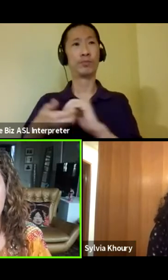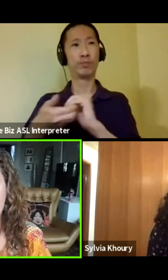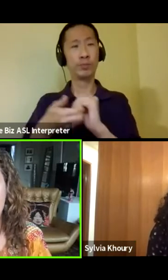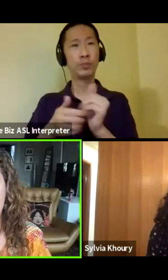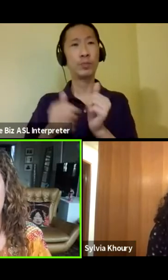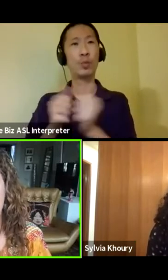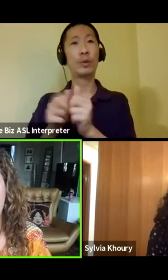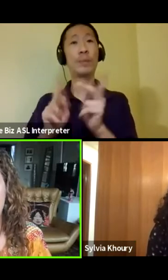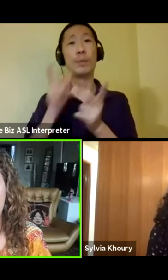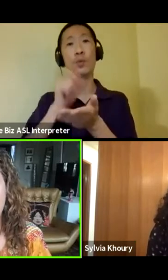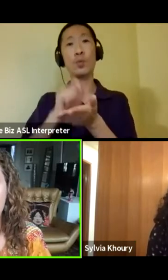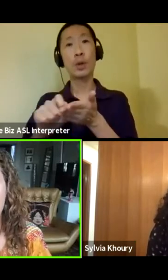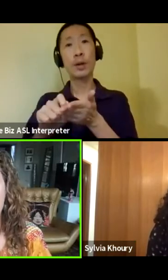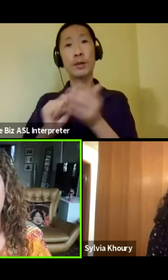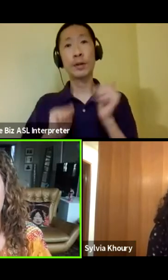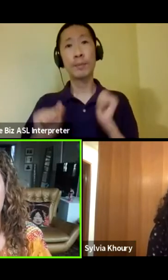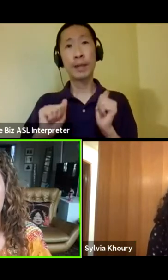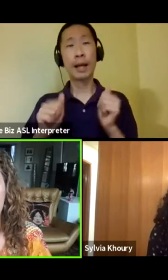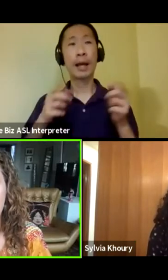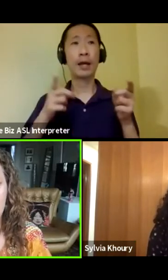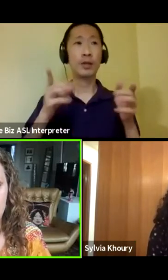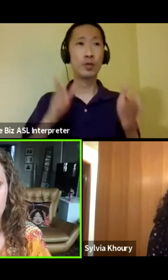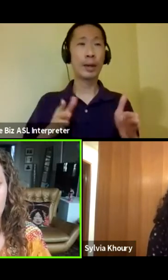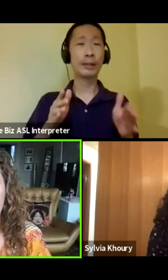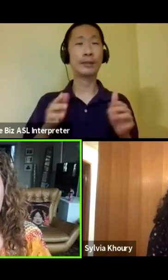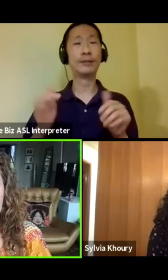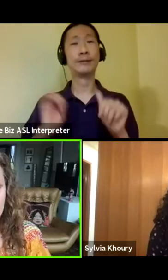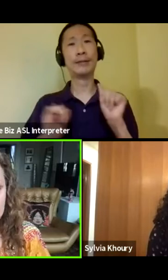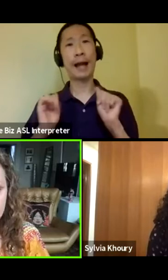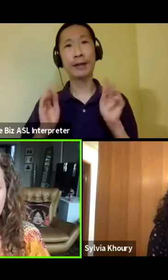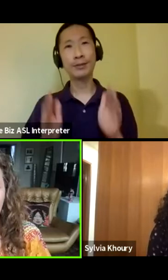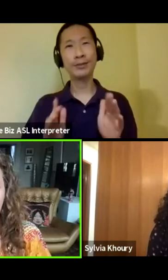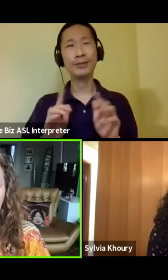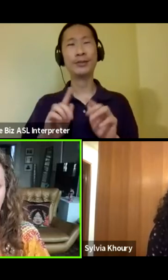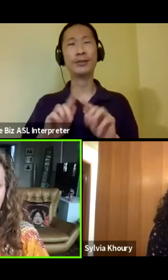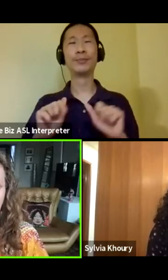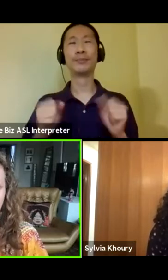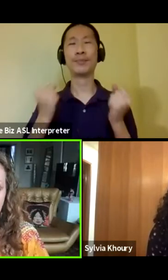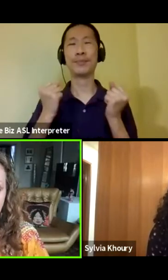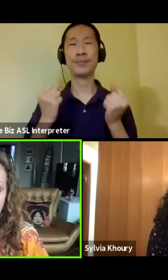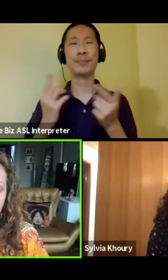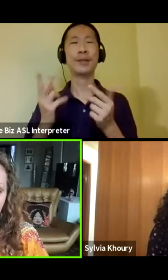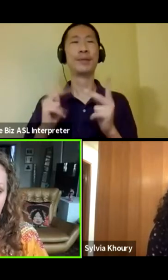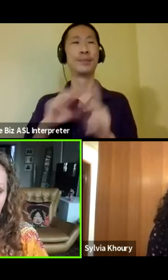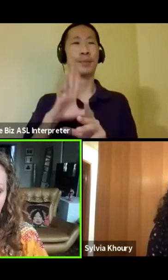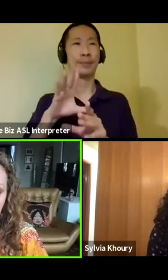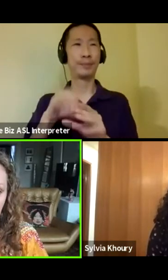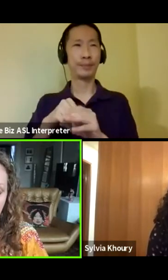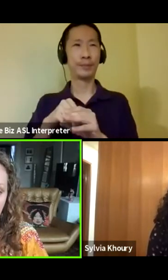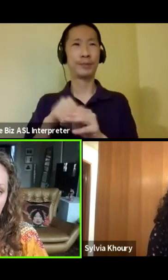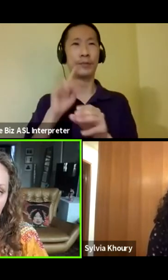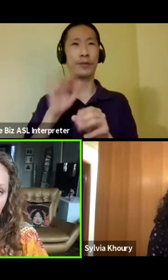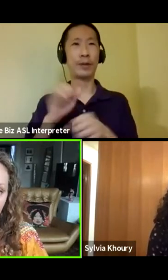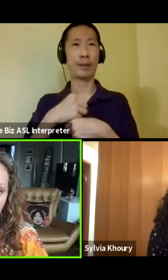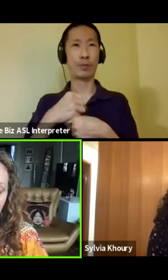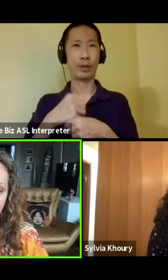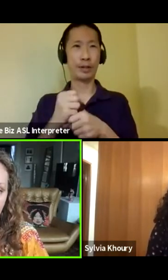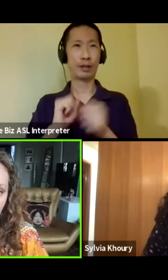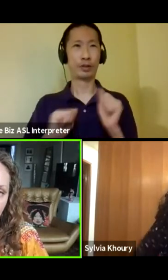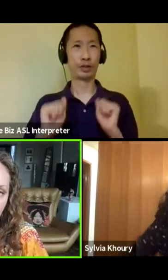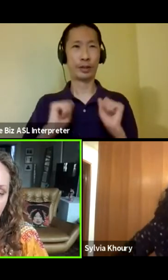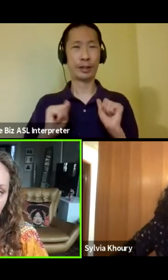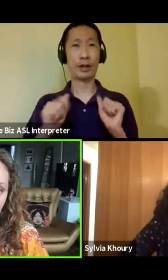playwrights and directors actors and many many components of a production i also